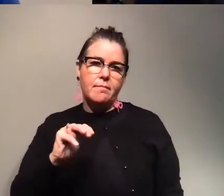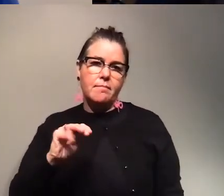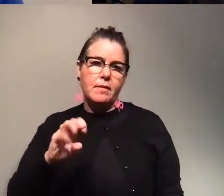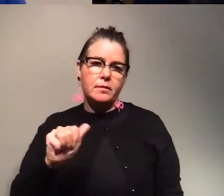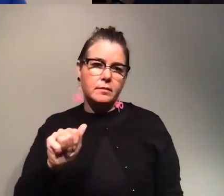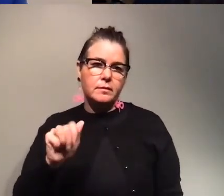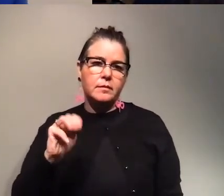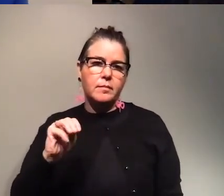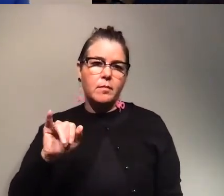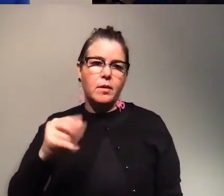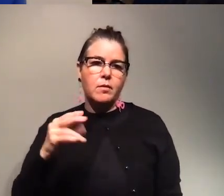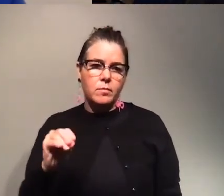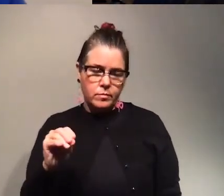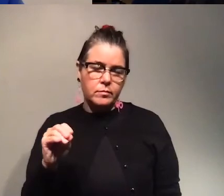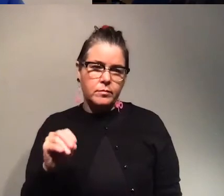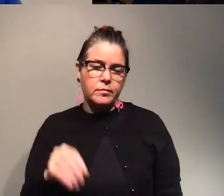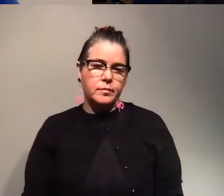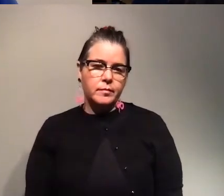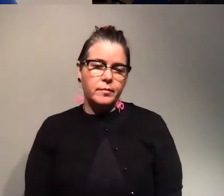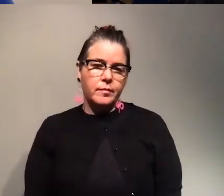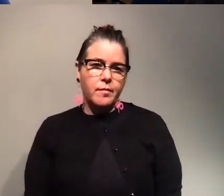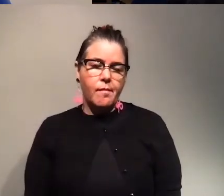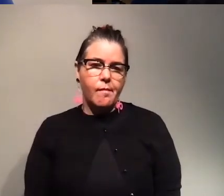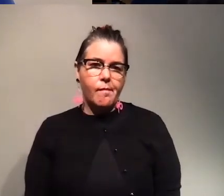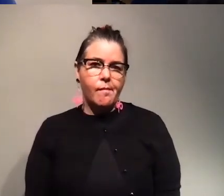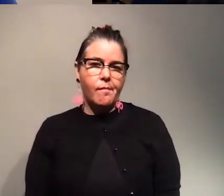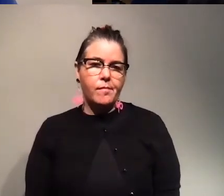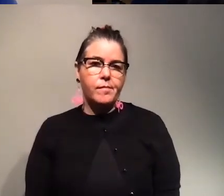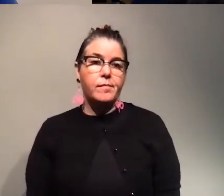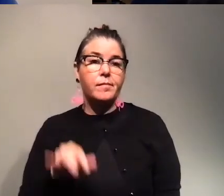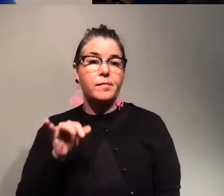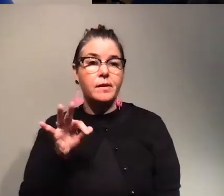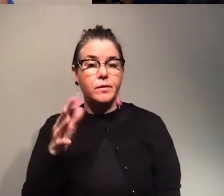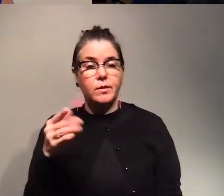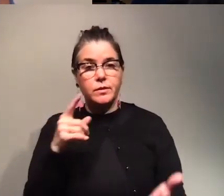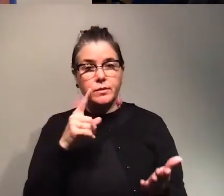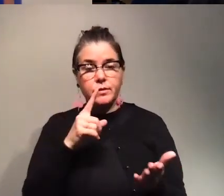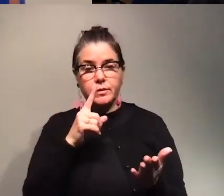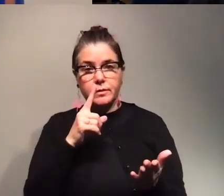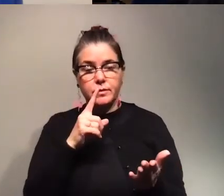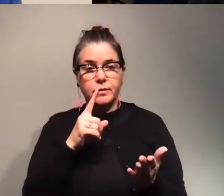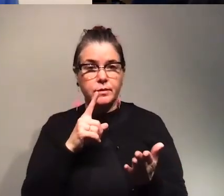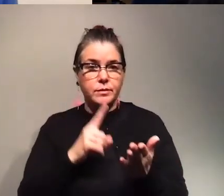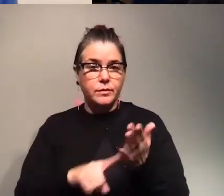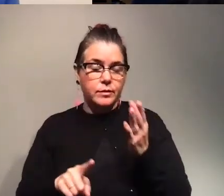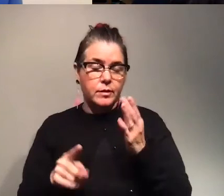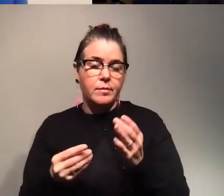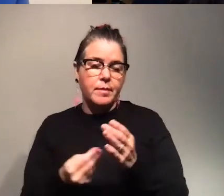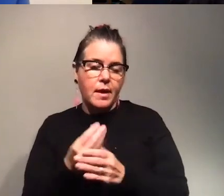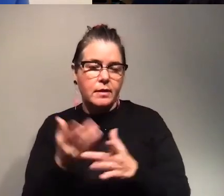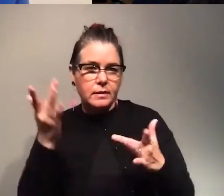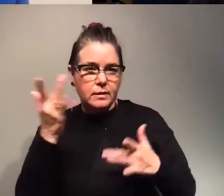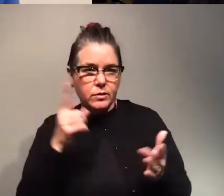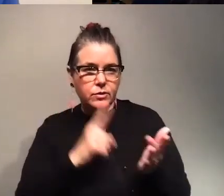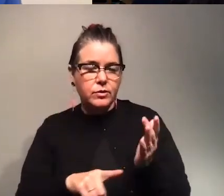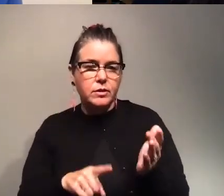and we yeah like if you want to check or learn more about plant diseases you can check the